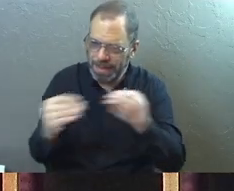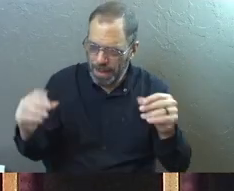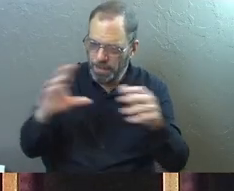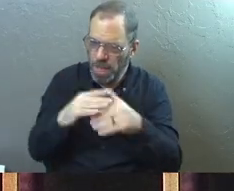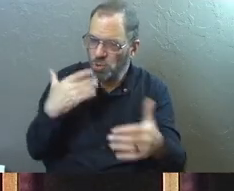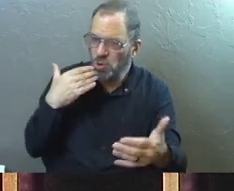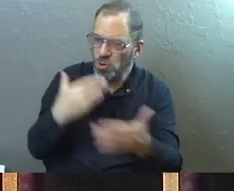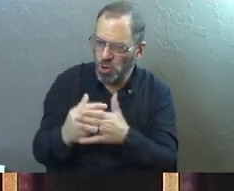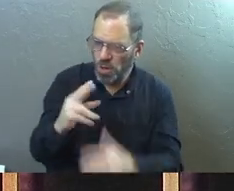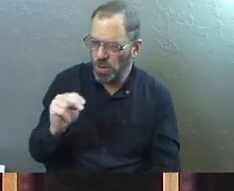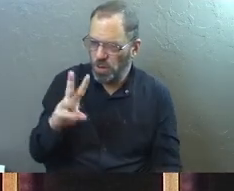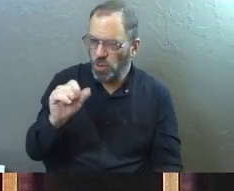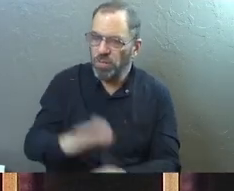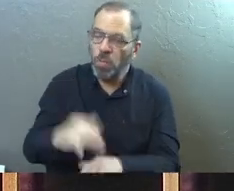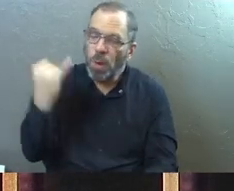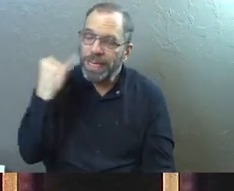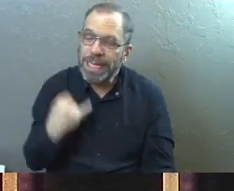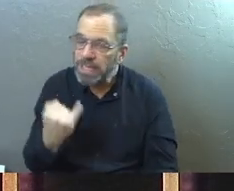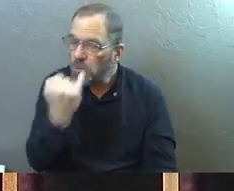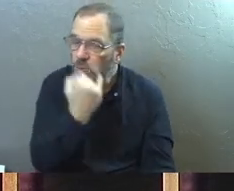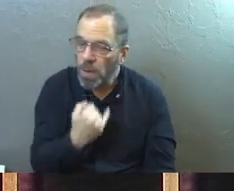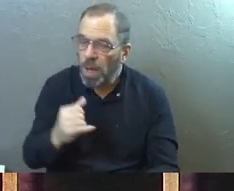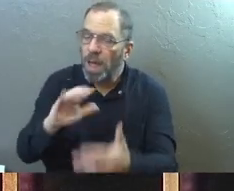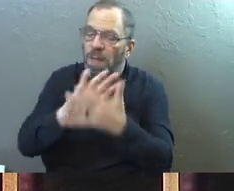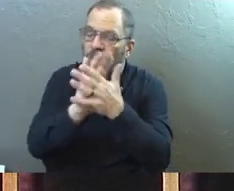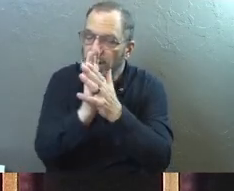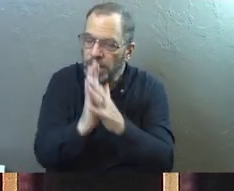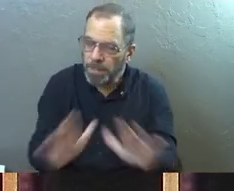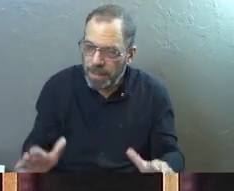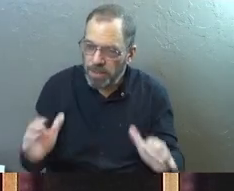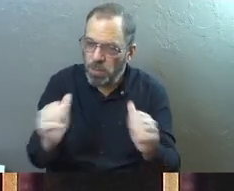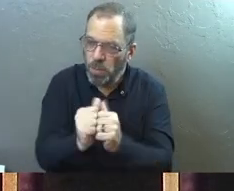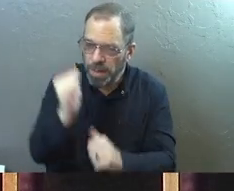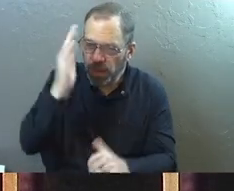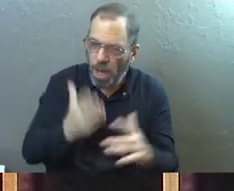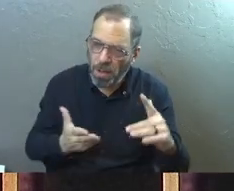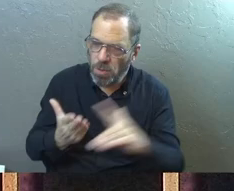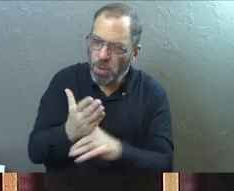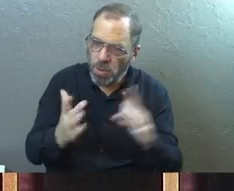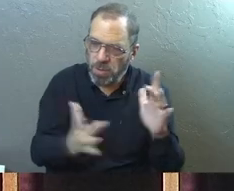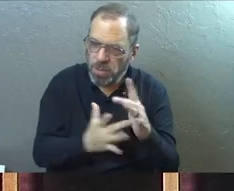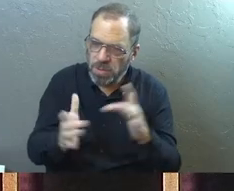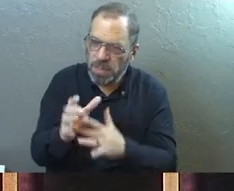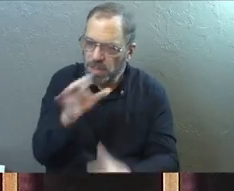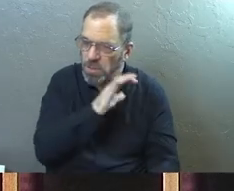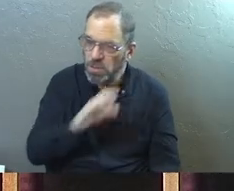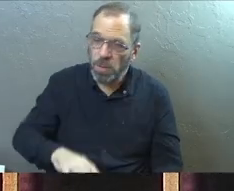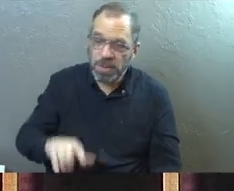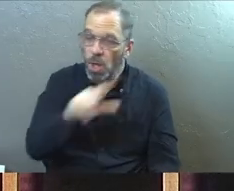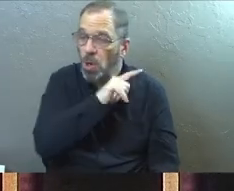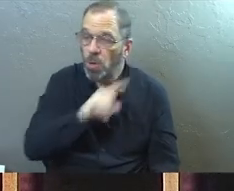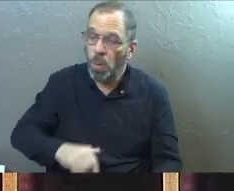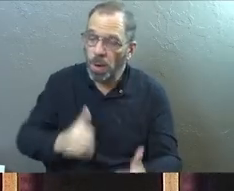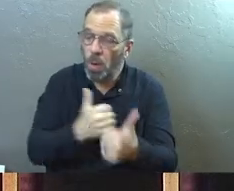good news for the people of Israel, that there is a peace with God through Jesus Christ who is Lord of all.